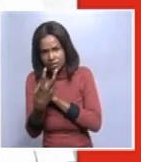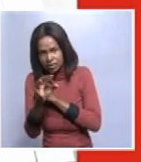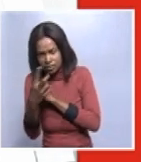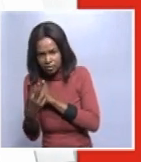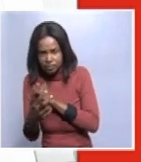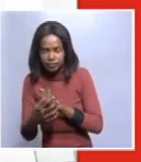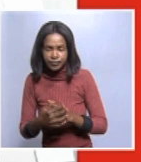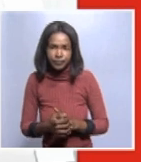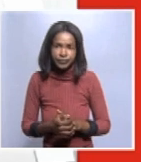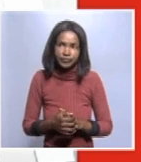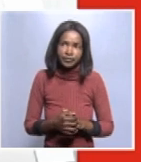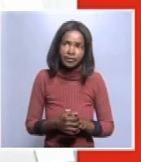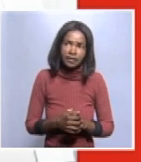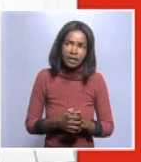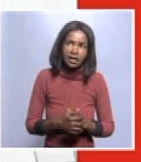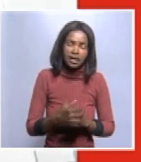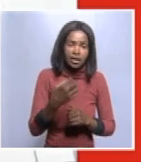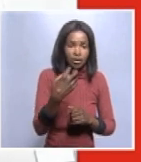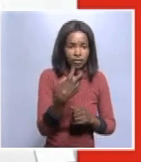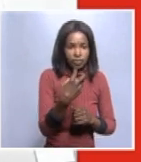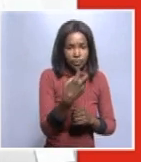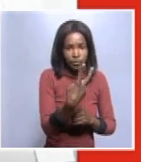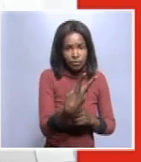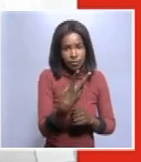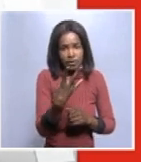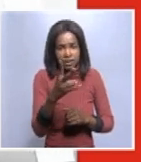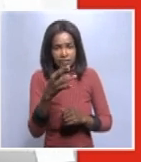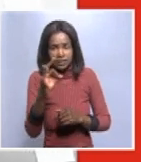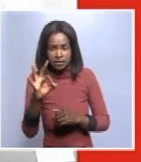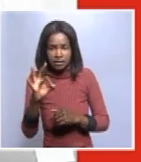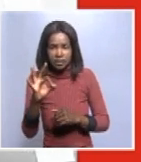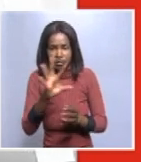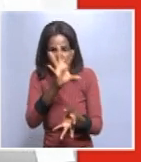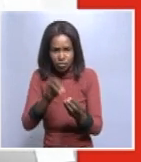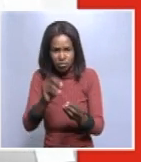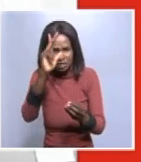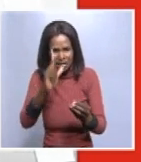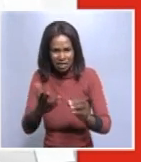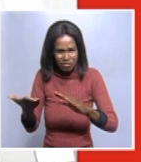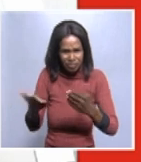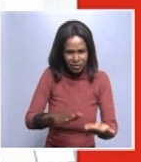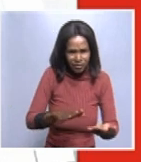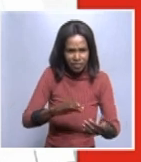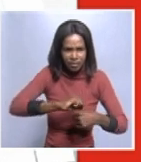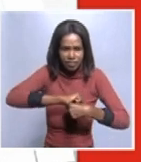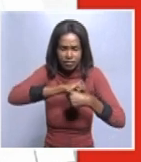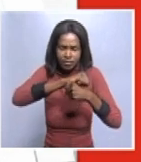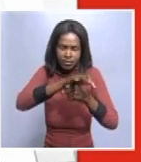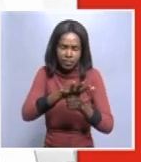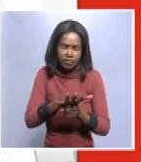-related death totaling 279, giving us a total deaths